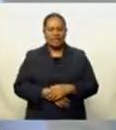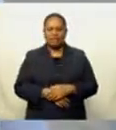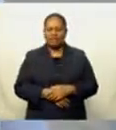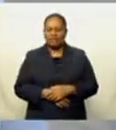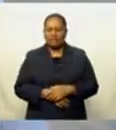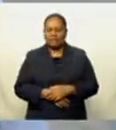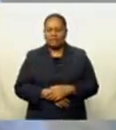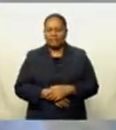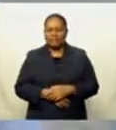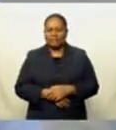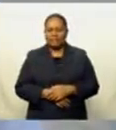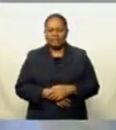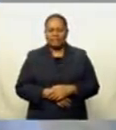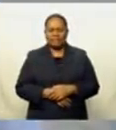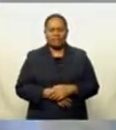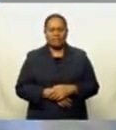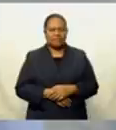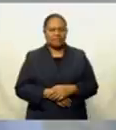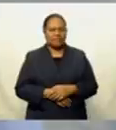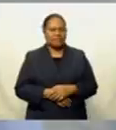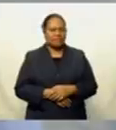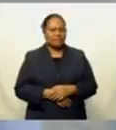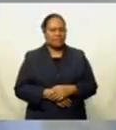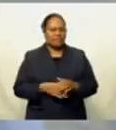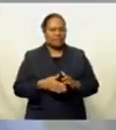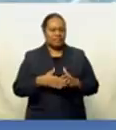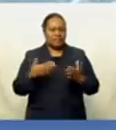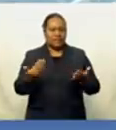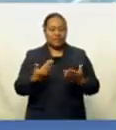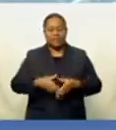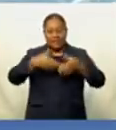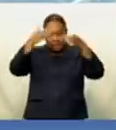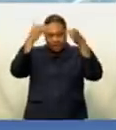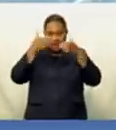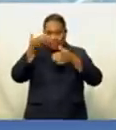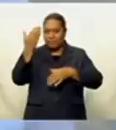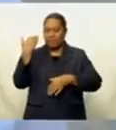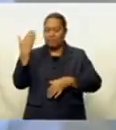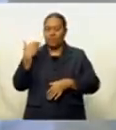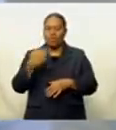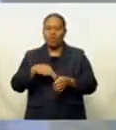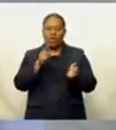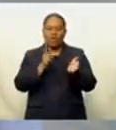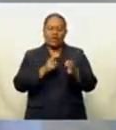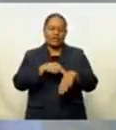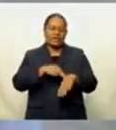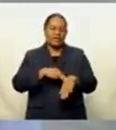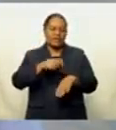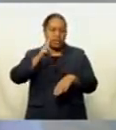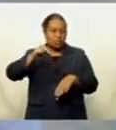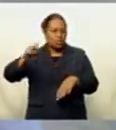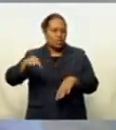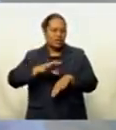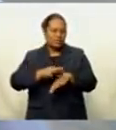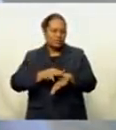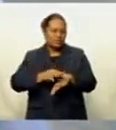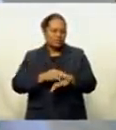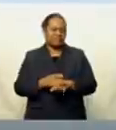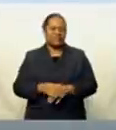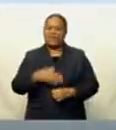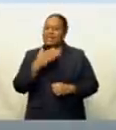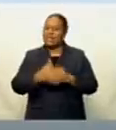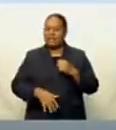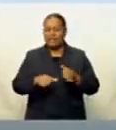I was chef in hospital, Missouri House, and it wasn't too hard to make the decision. It's good to drive a taxi,